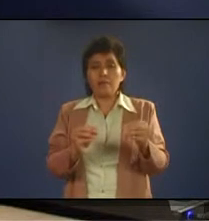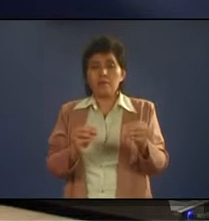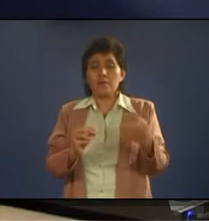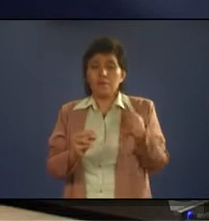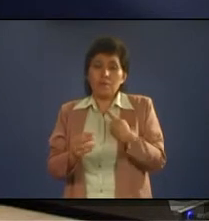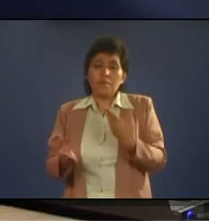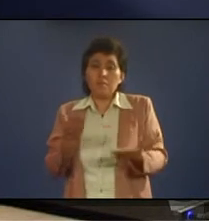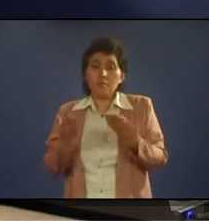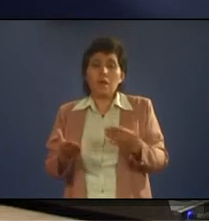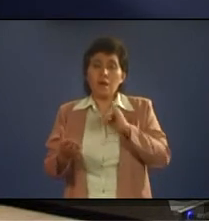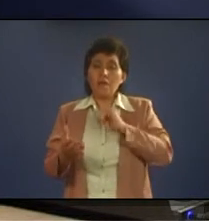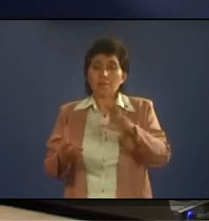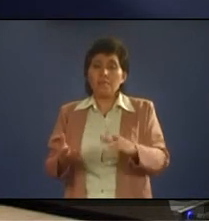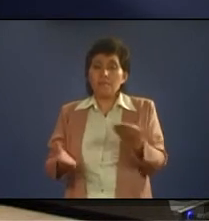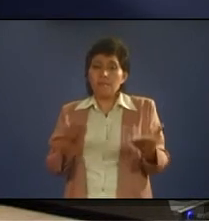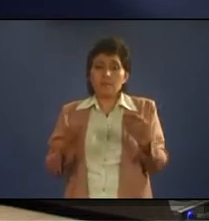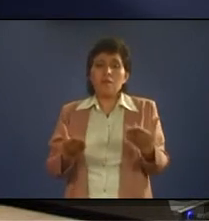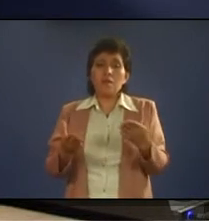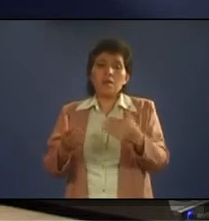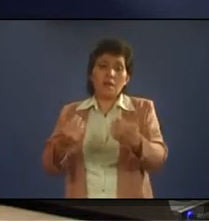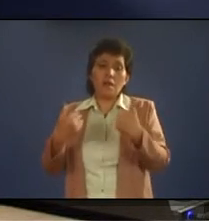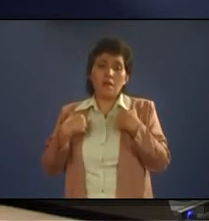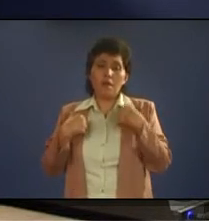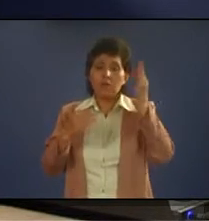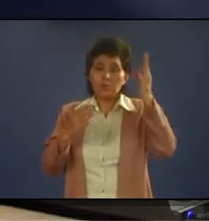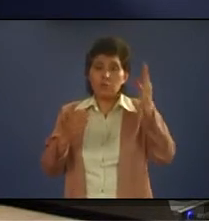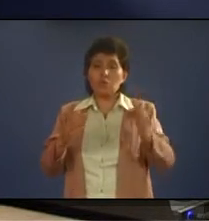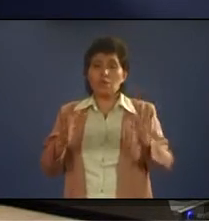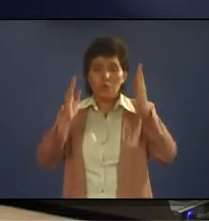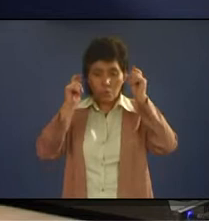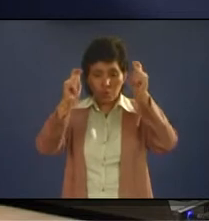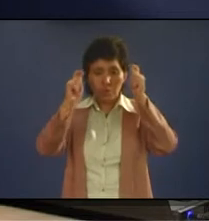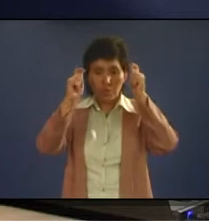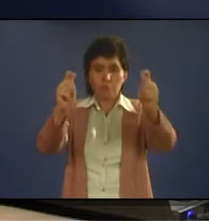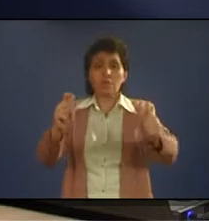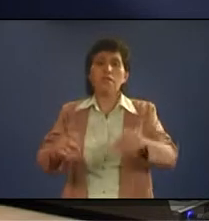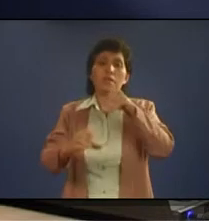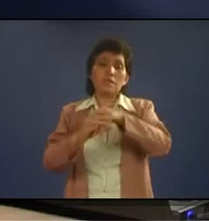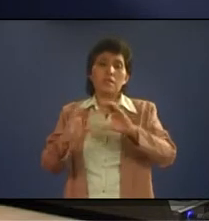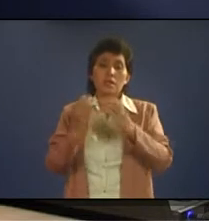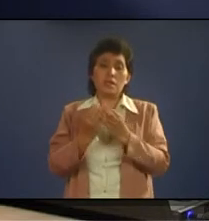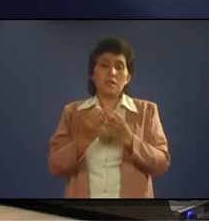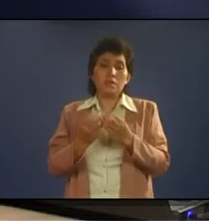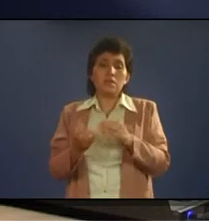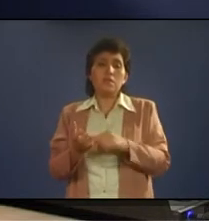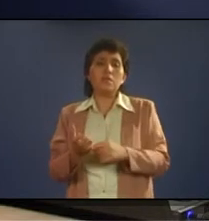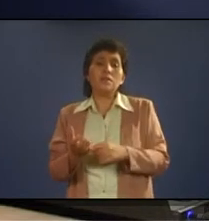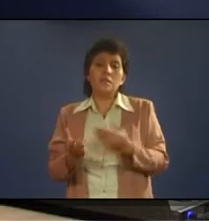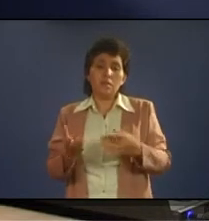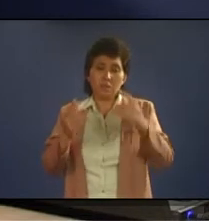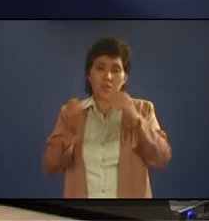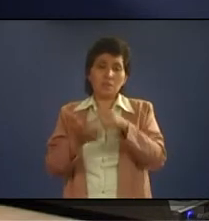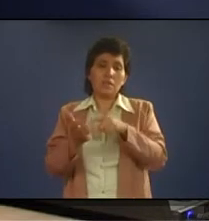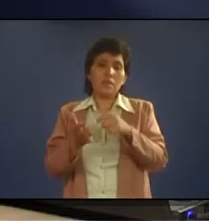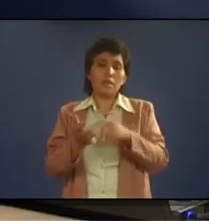class, okay? And suddenly in the process of tutoring, suddenly a guy comes into the room, comes into the class,